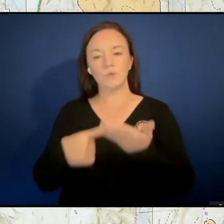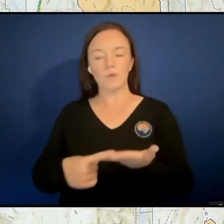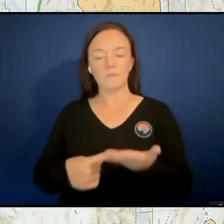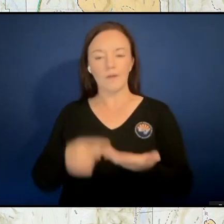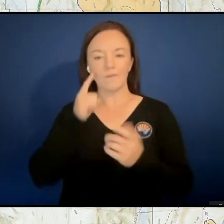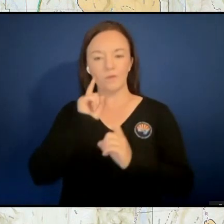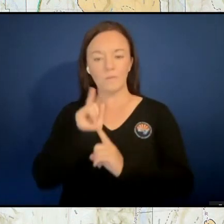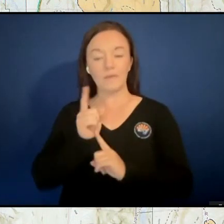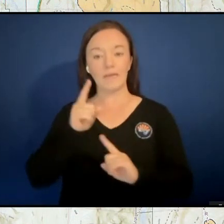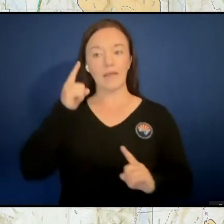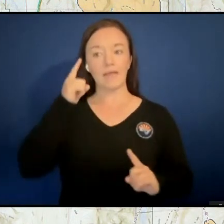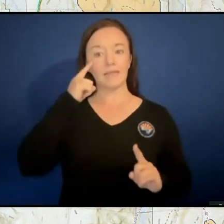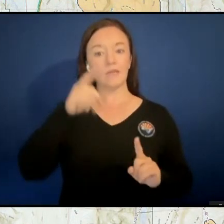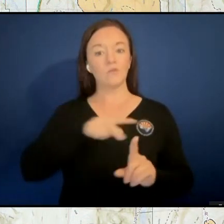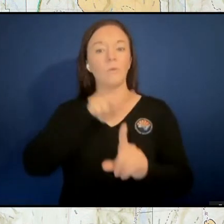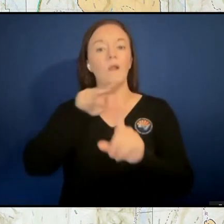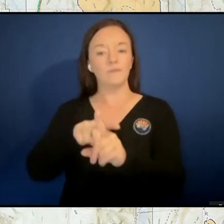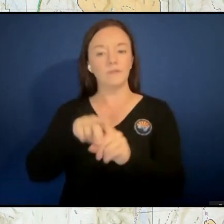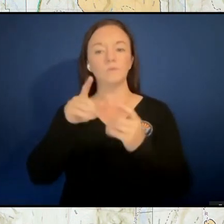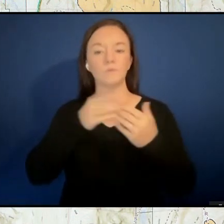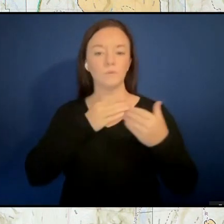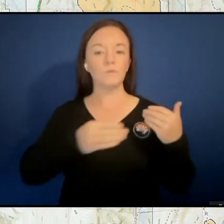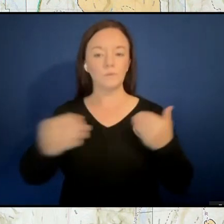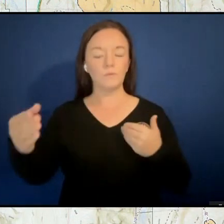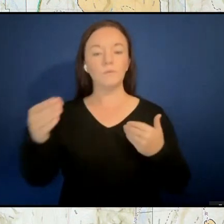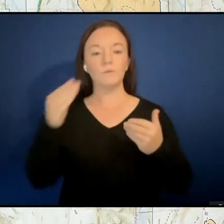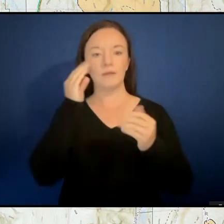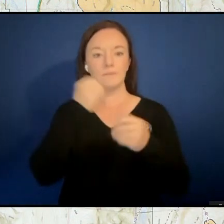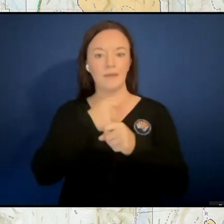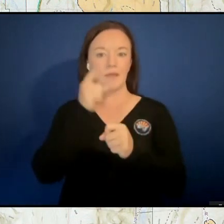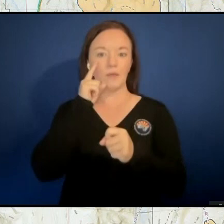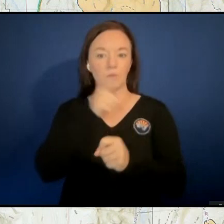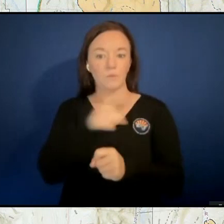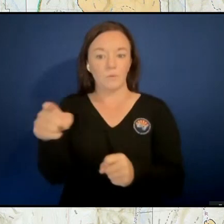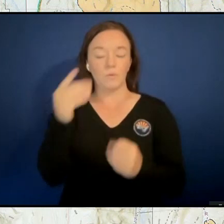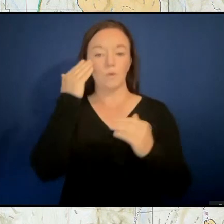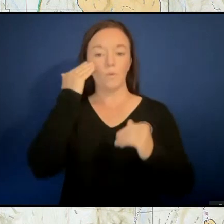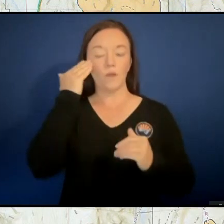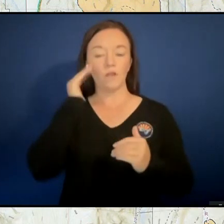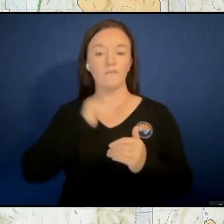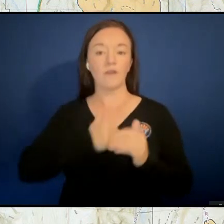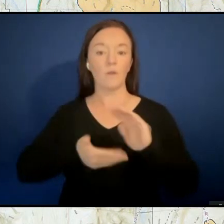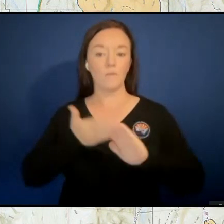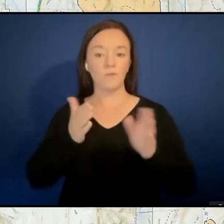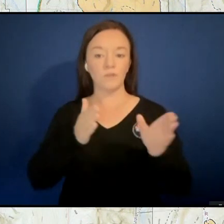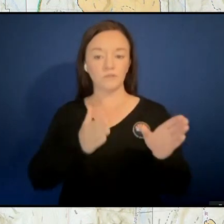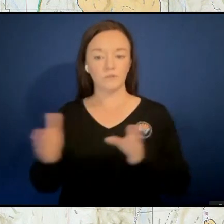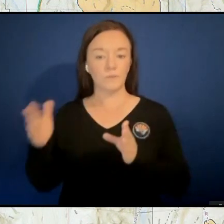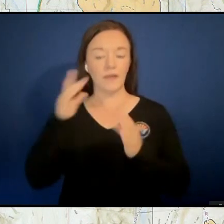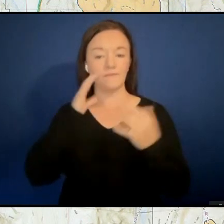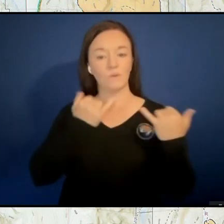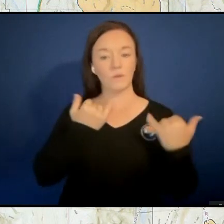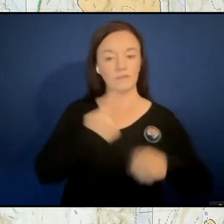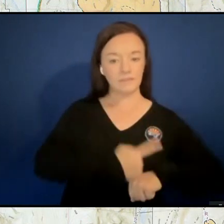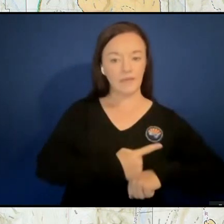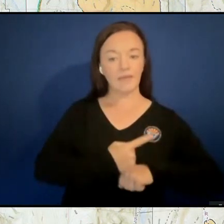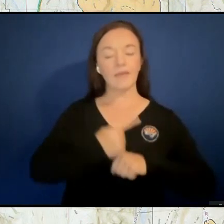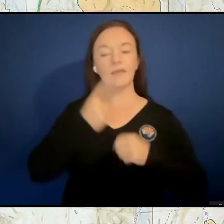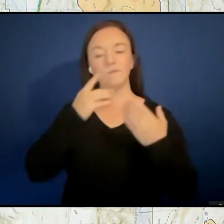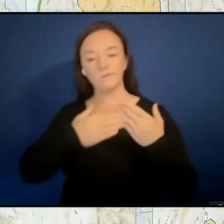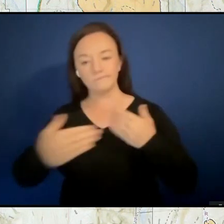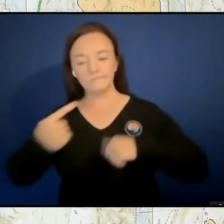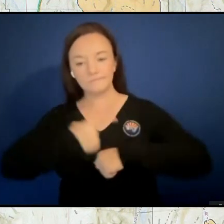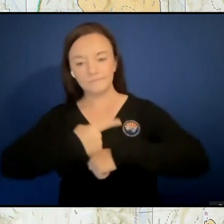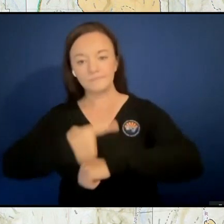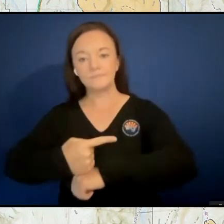to what's going on in the future. Make you guys aware of what our operational plans are for the day and for the coming days. And then talk about some